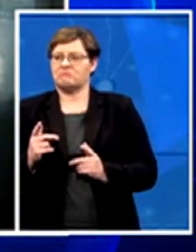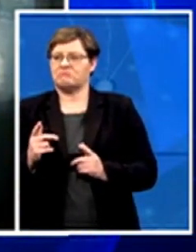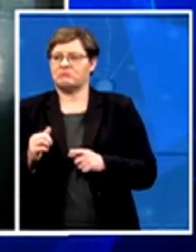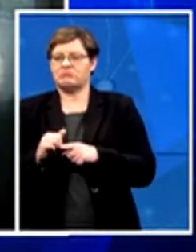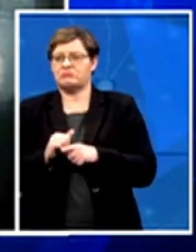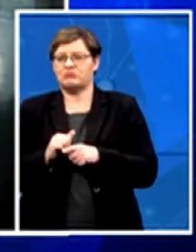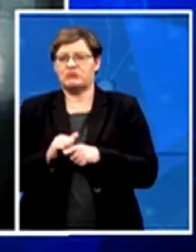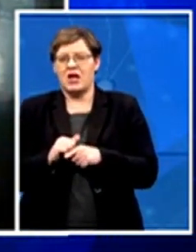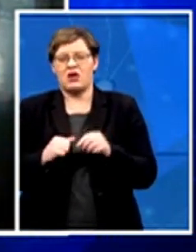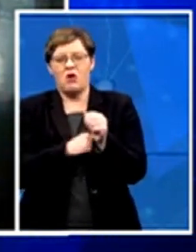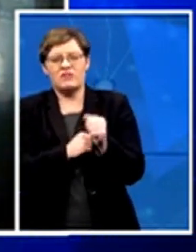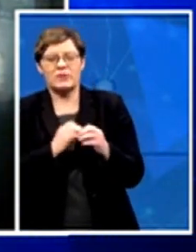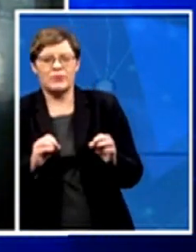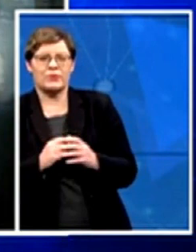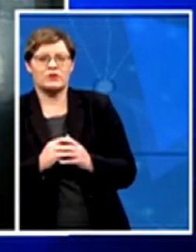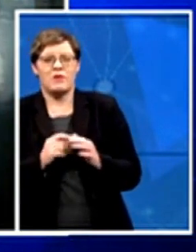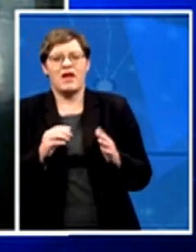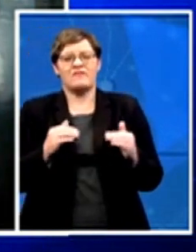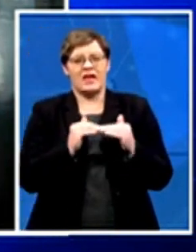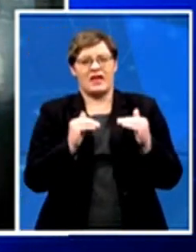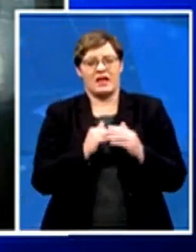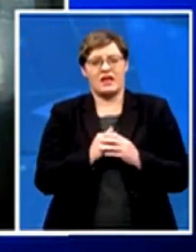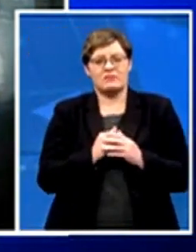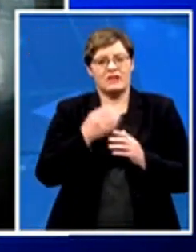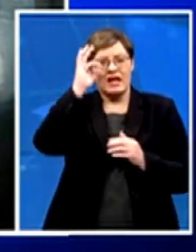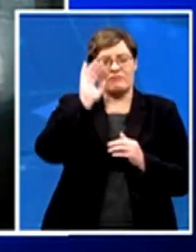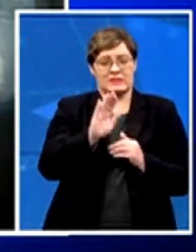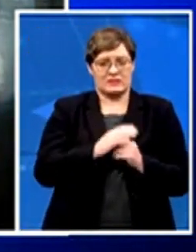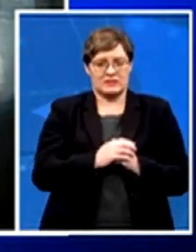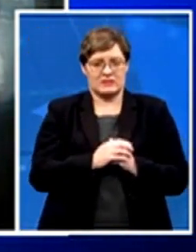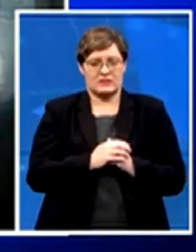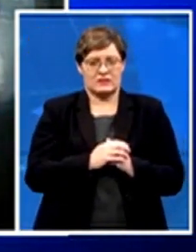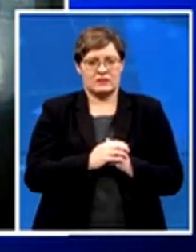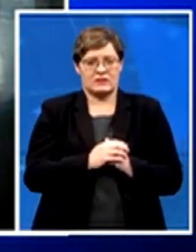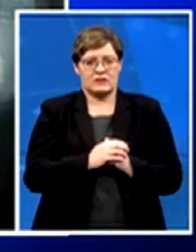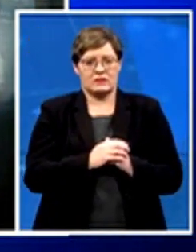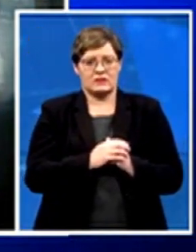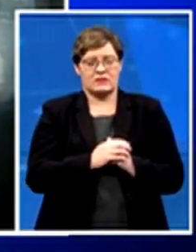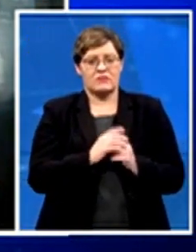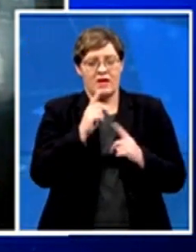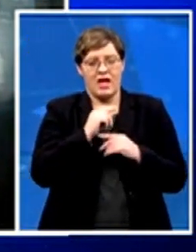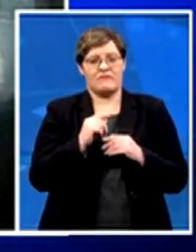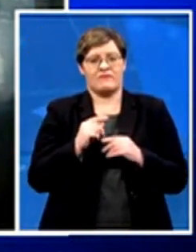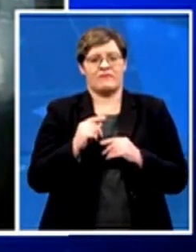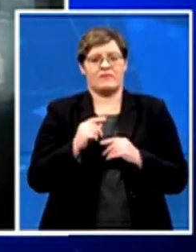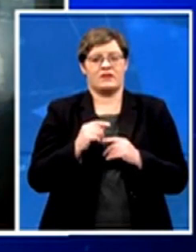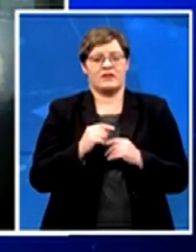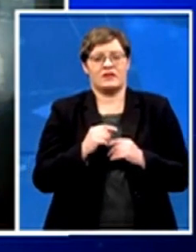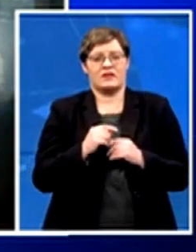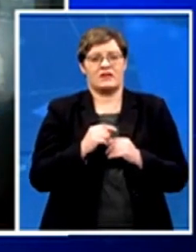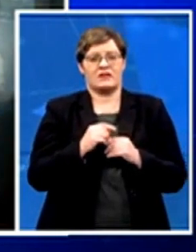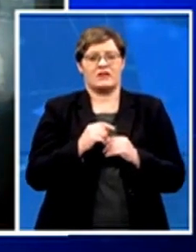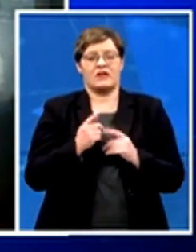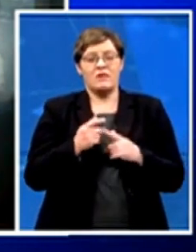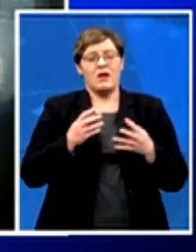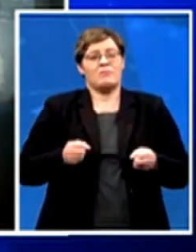whenever there's a government coup in most countries, it is led by the military. But I'd like to give you an example that